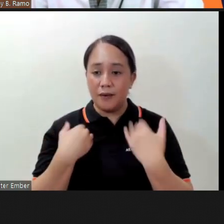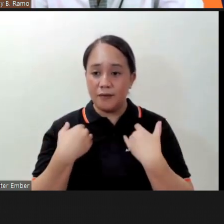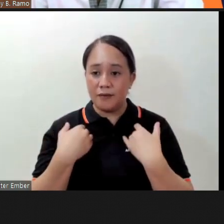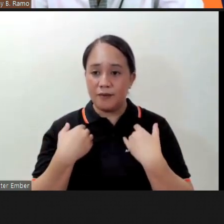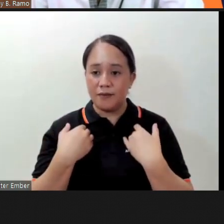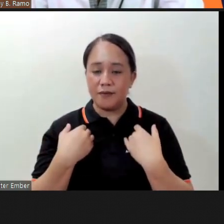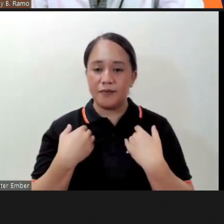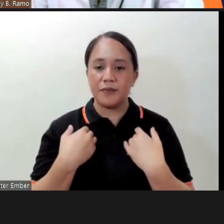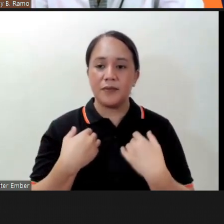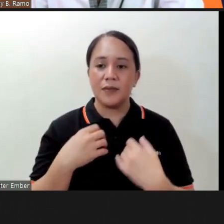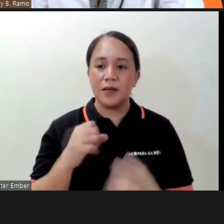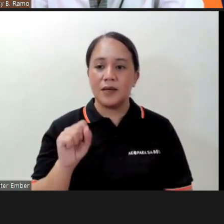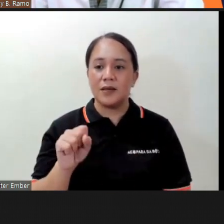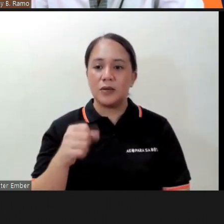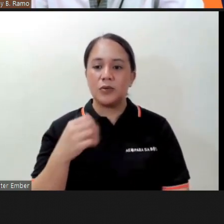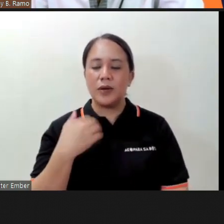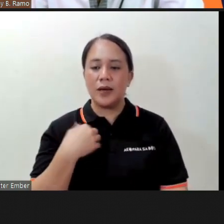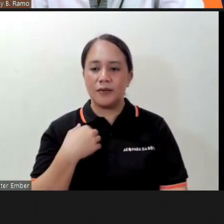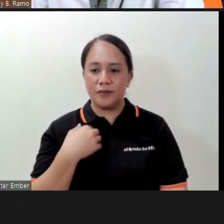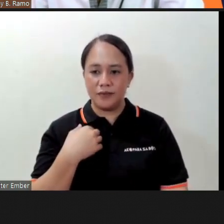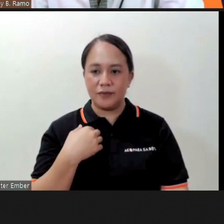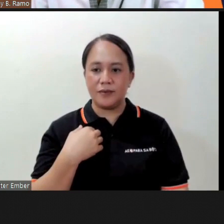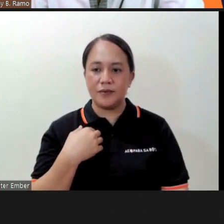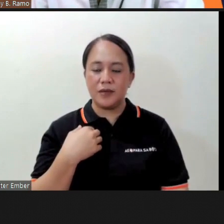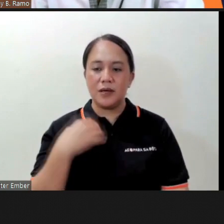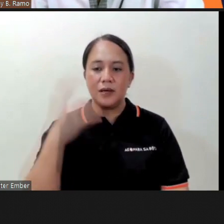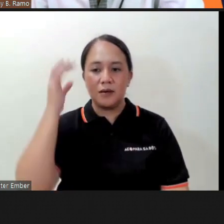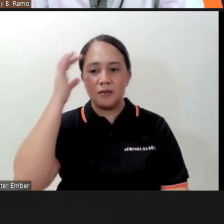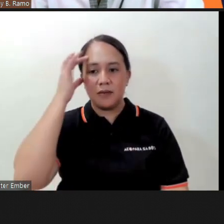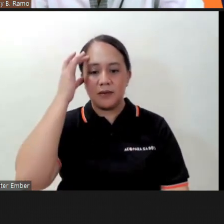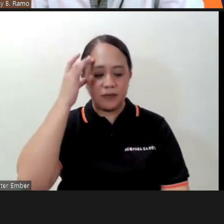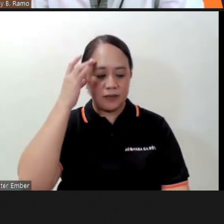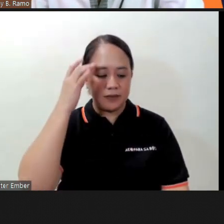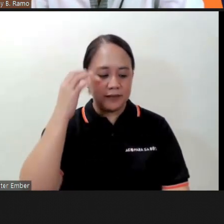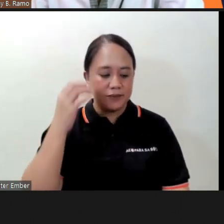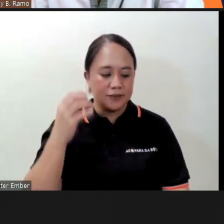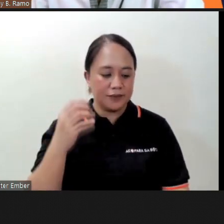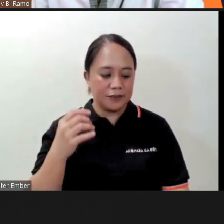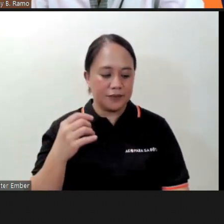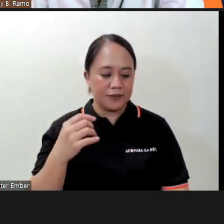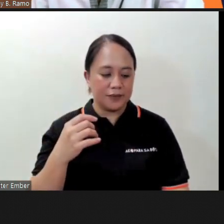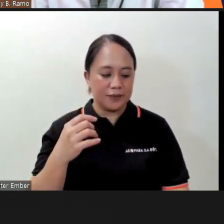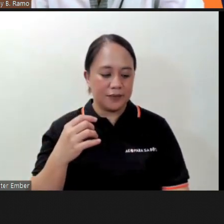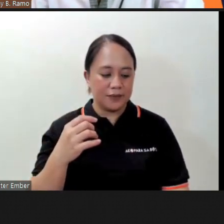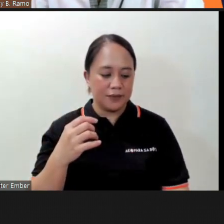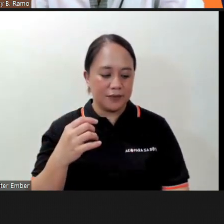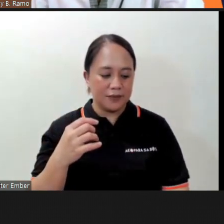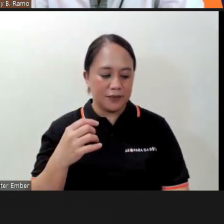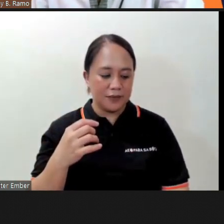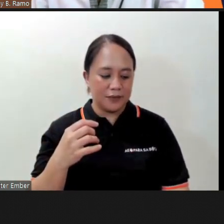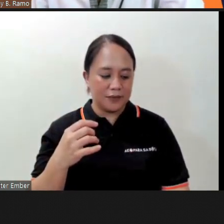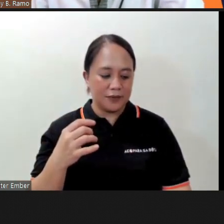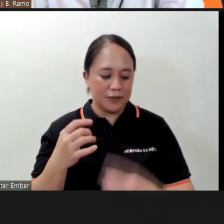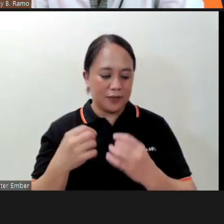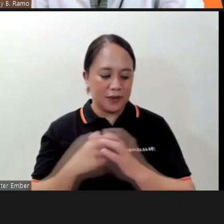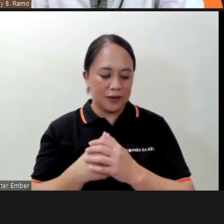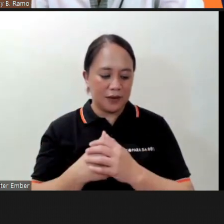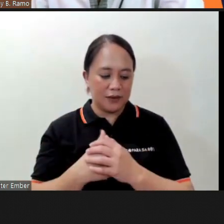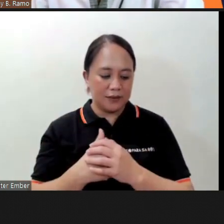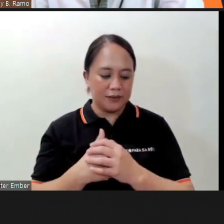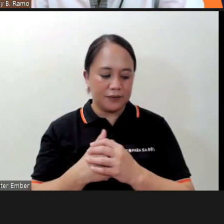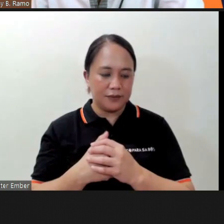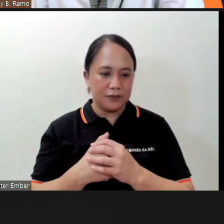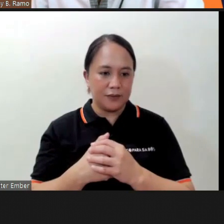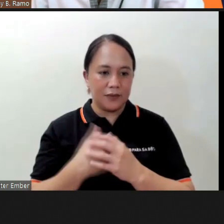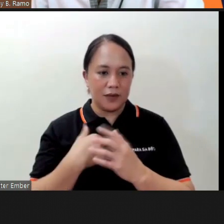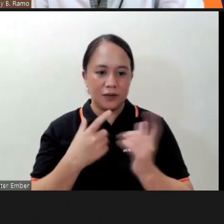okay so we actually have mindfulness strategists on the go so you can do